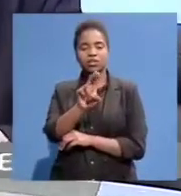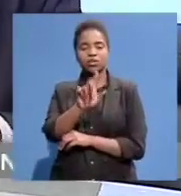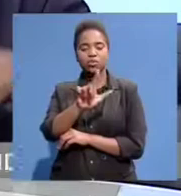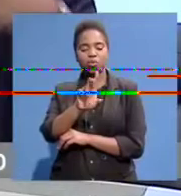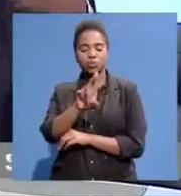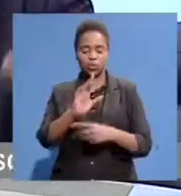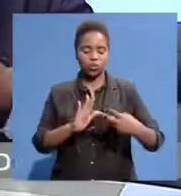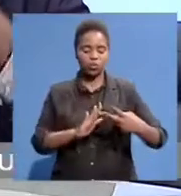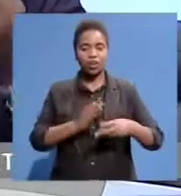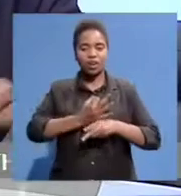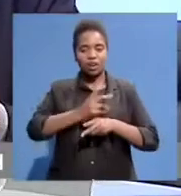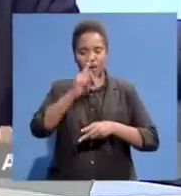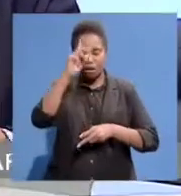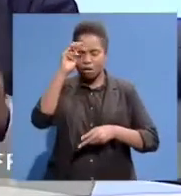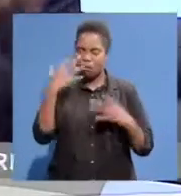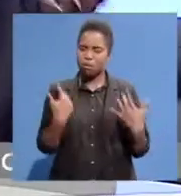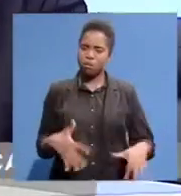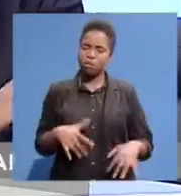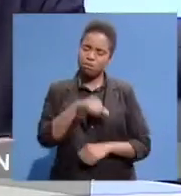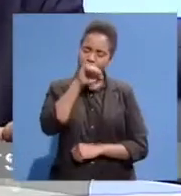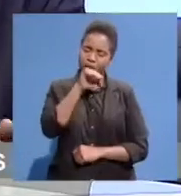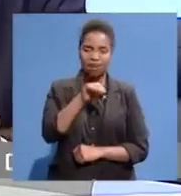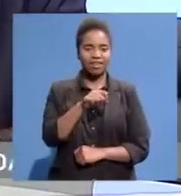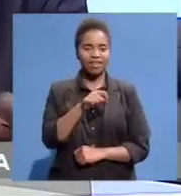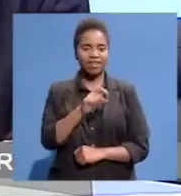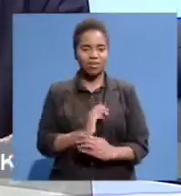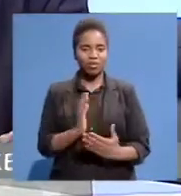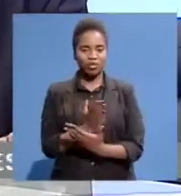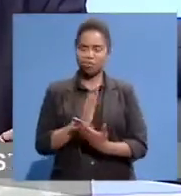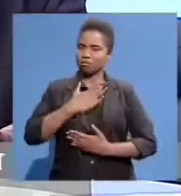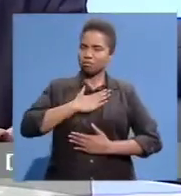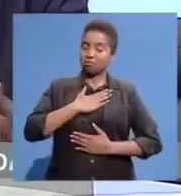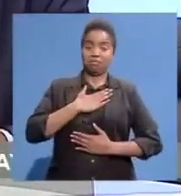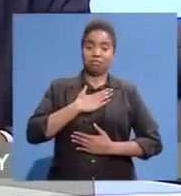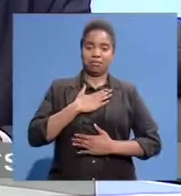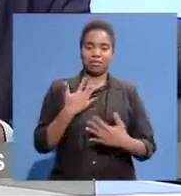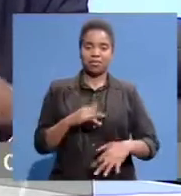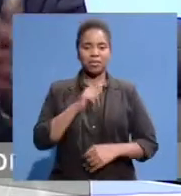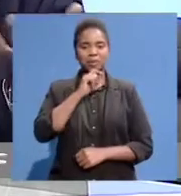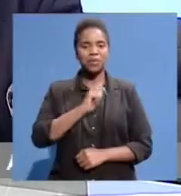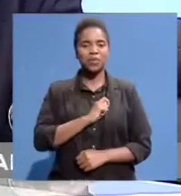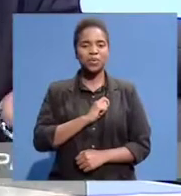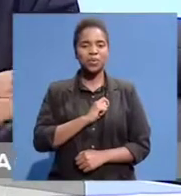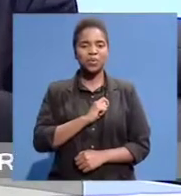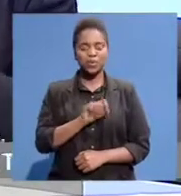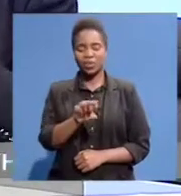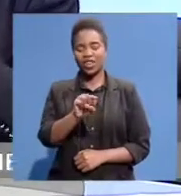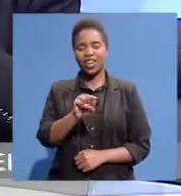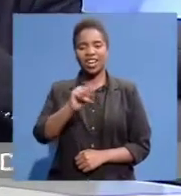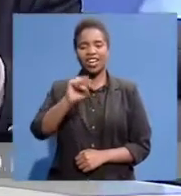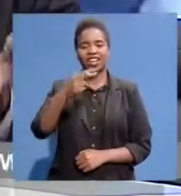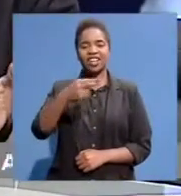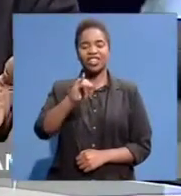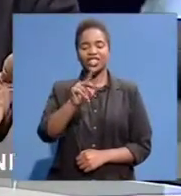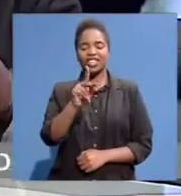prisoners Were responding To our music In particular You know Ishigish Because Apparently What The